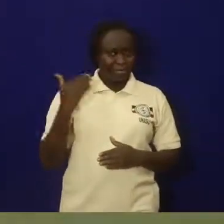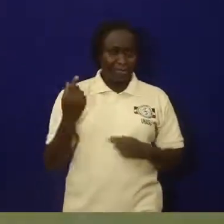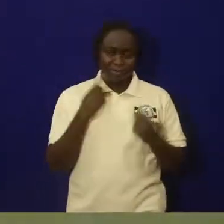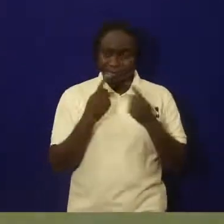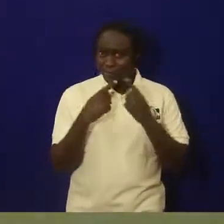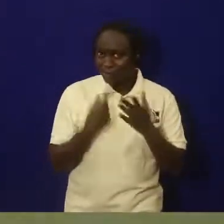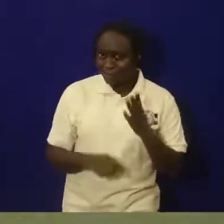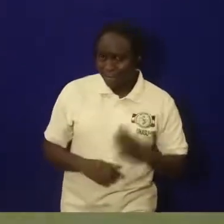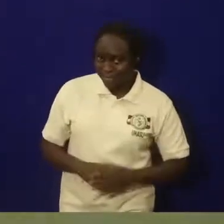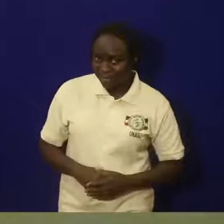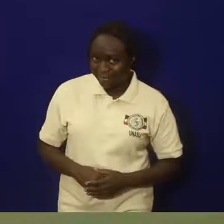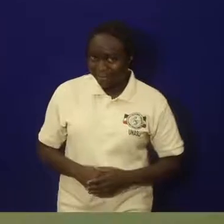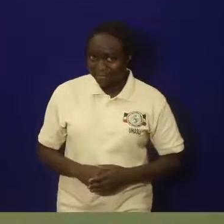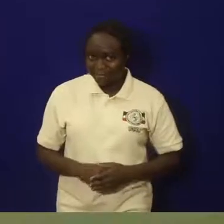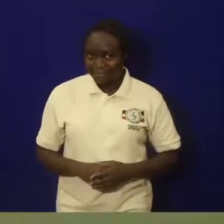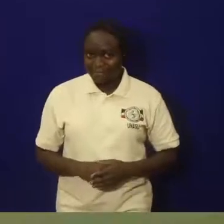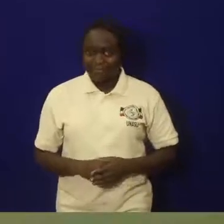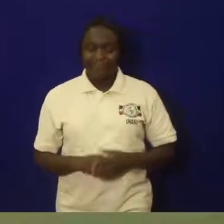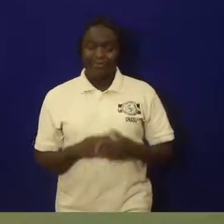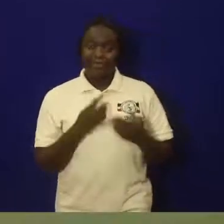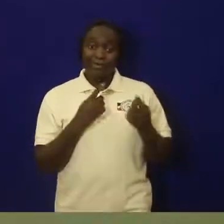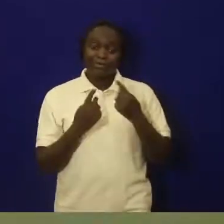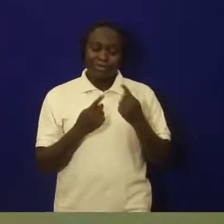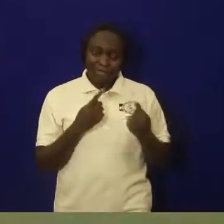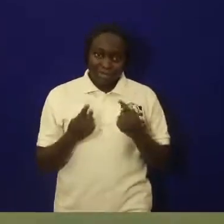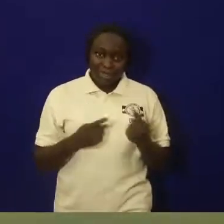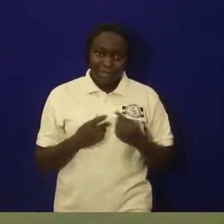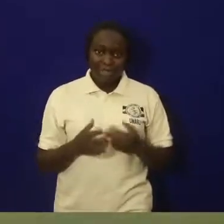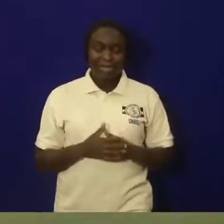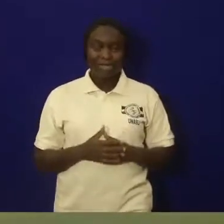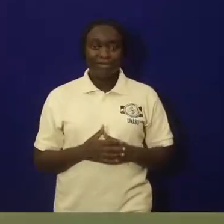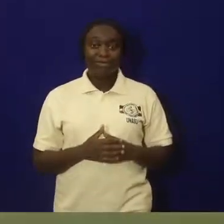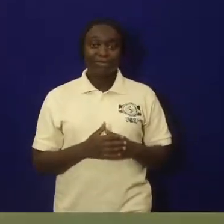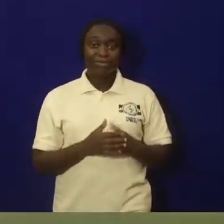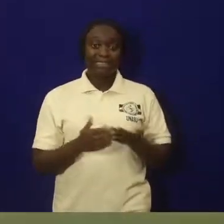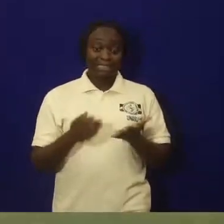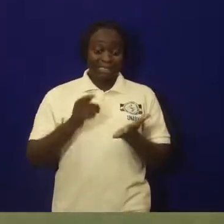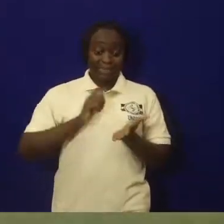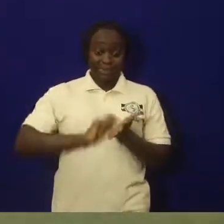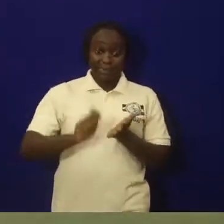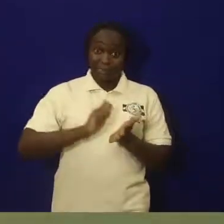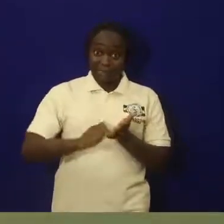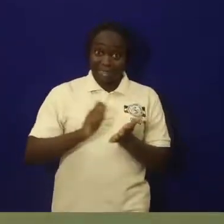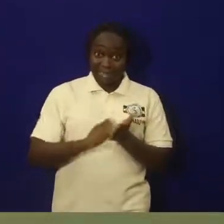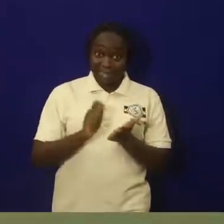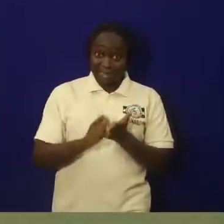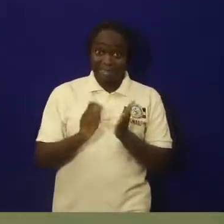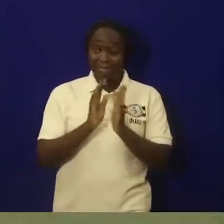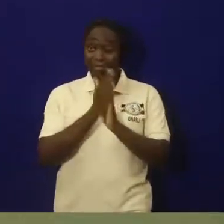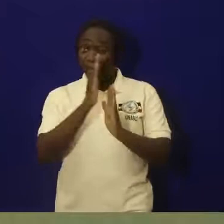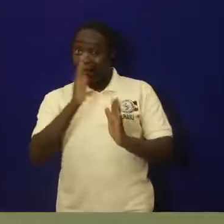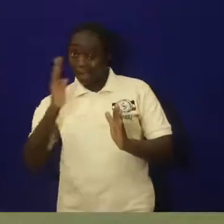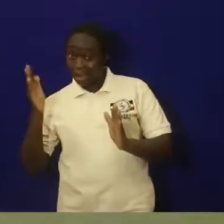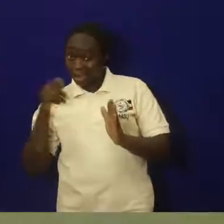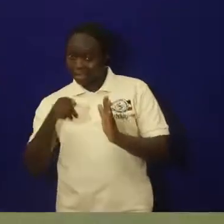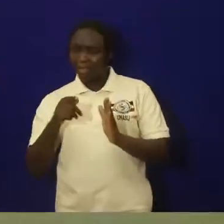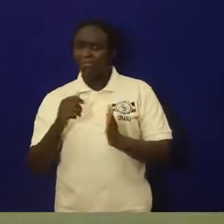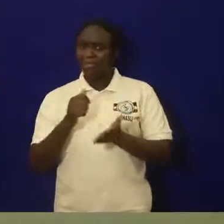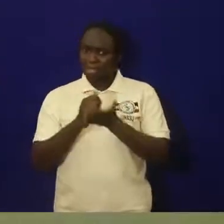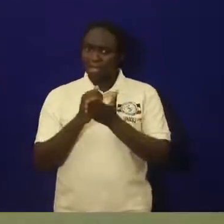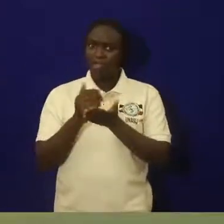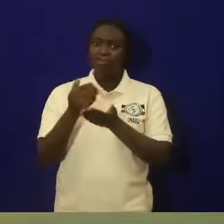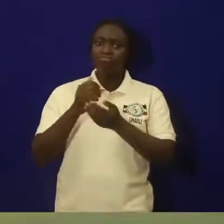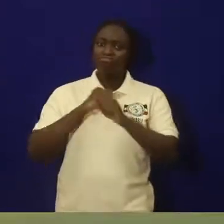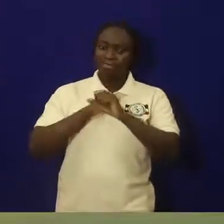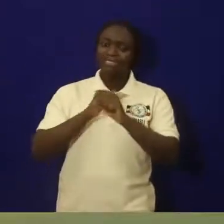part, we talked about the human record or written records as a source of history.